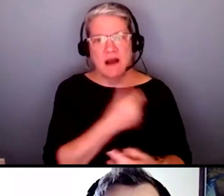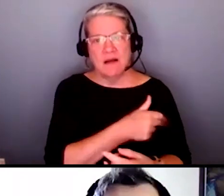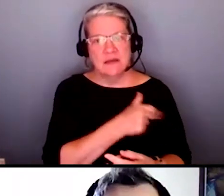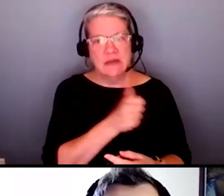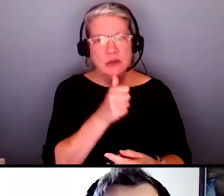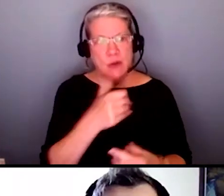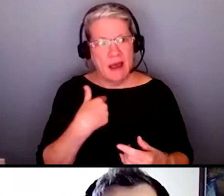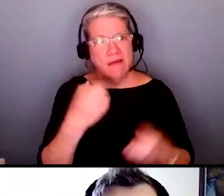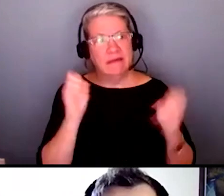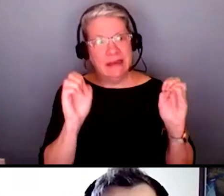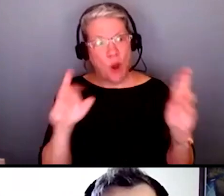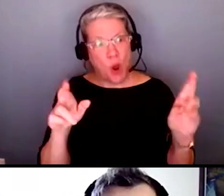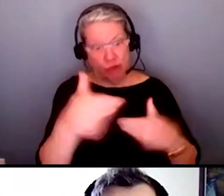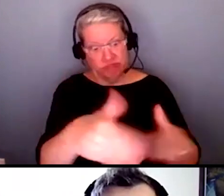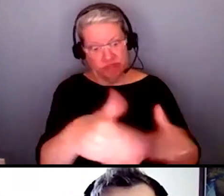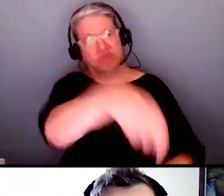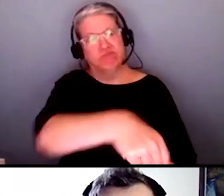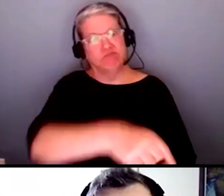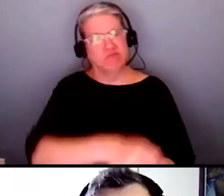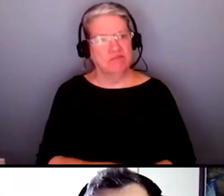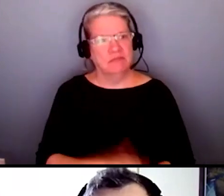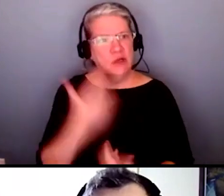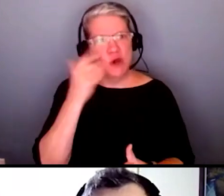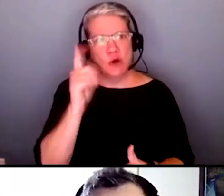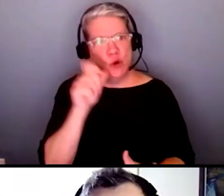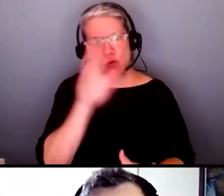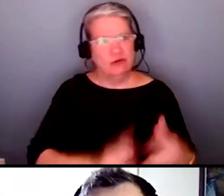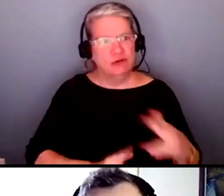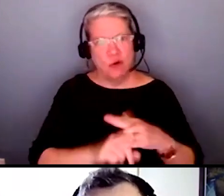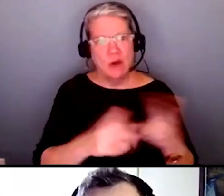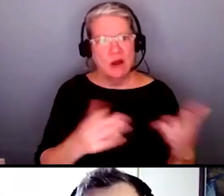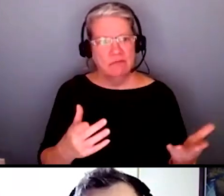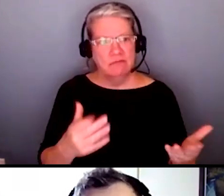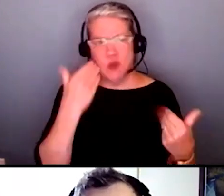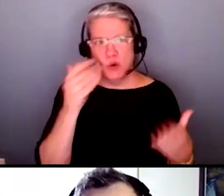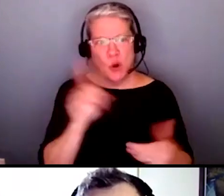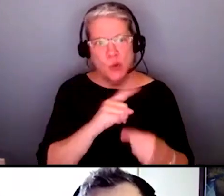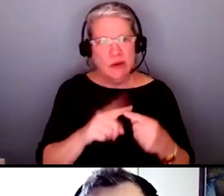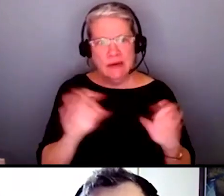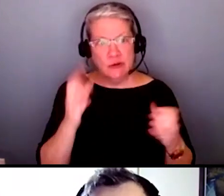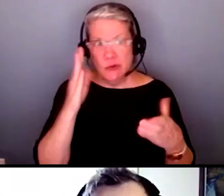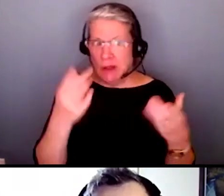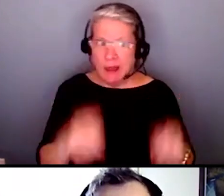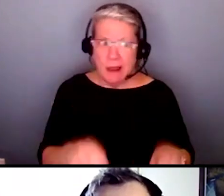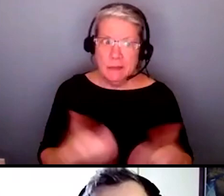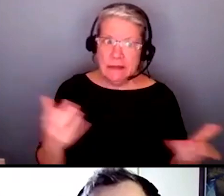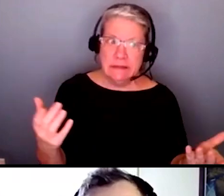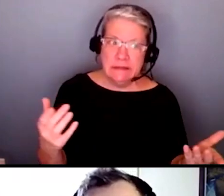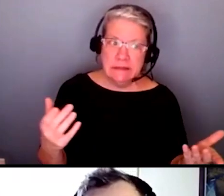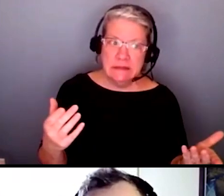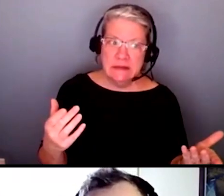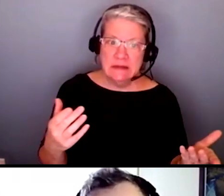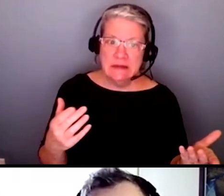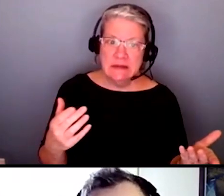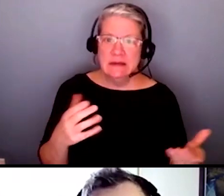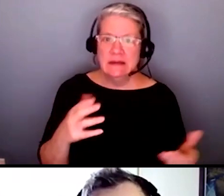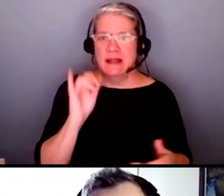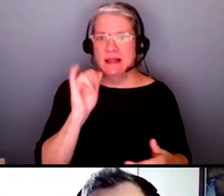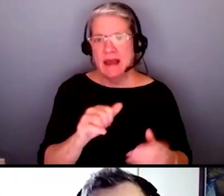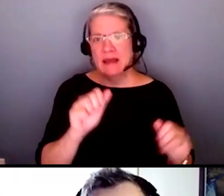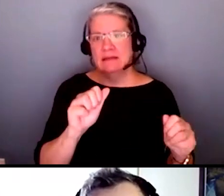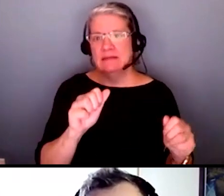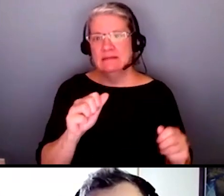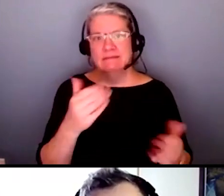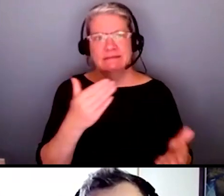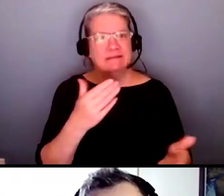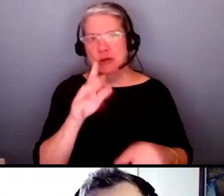emergency right like you don't know who's coming in and no one knows when they're going to have an emergency it's not something that can be scheduled and